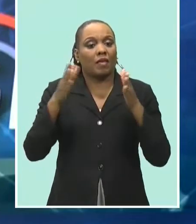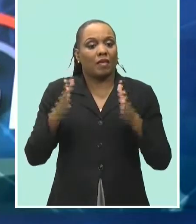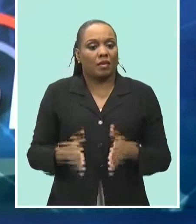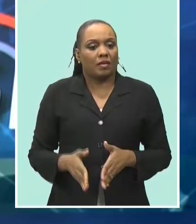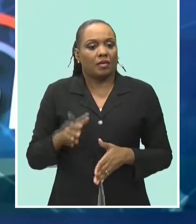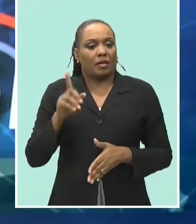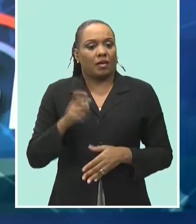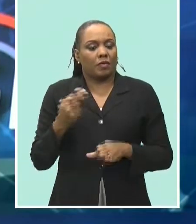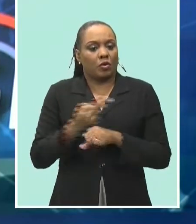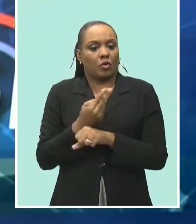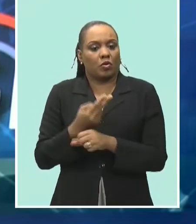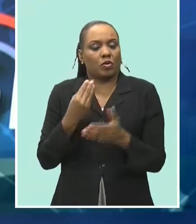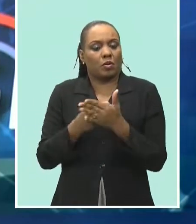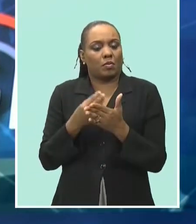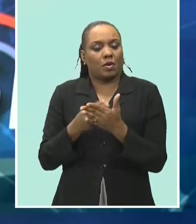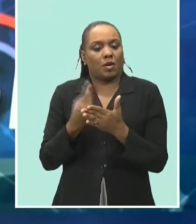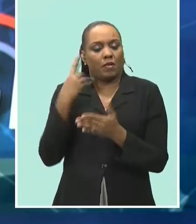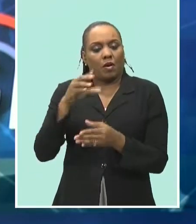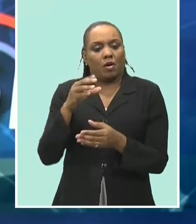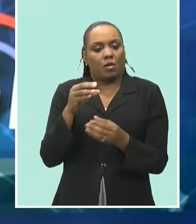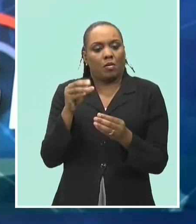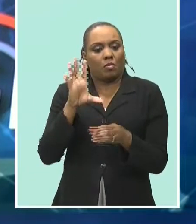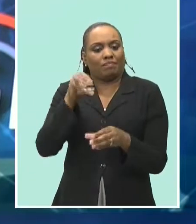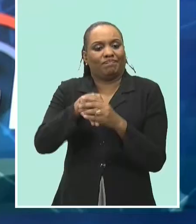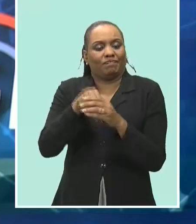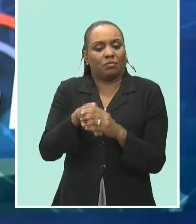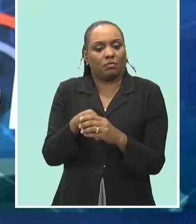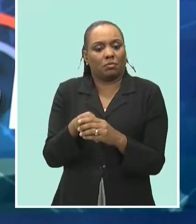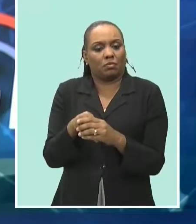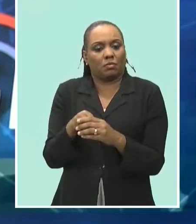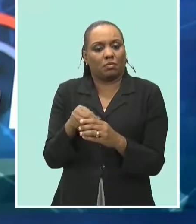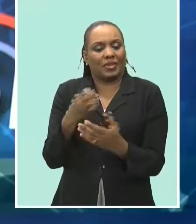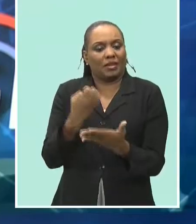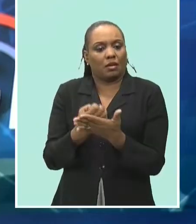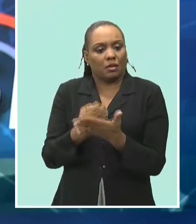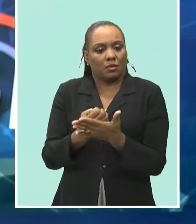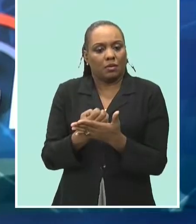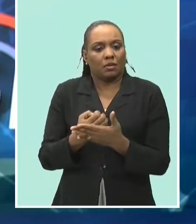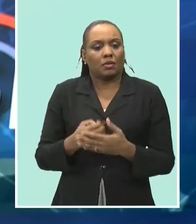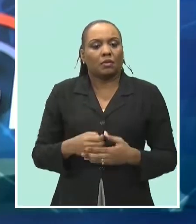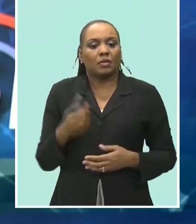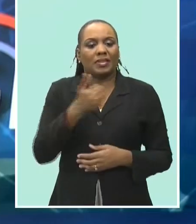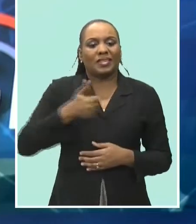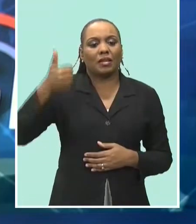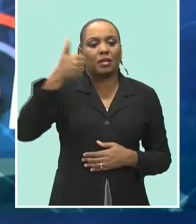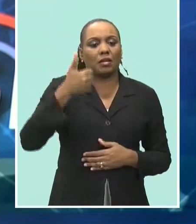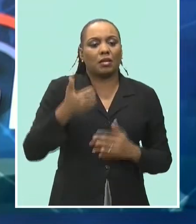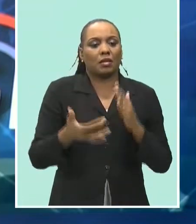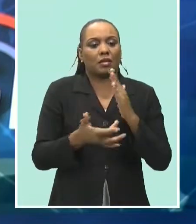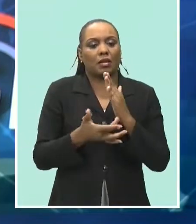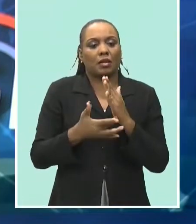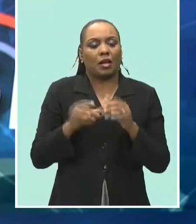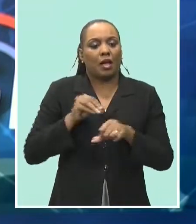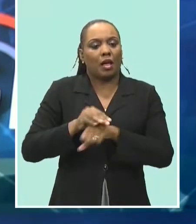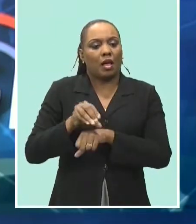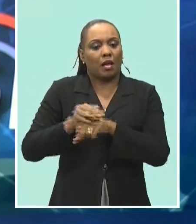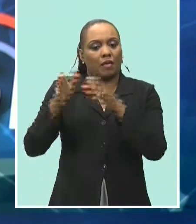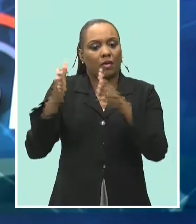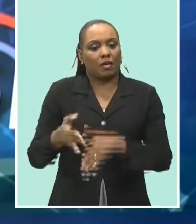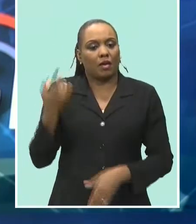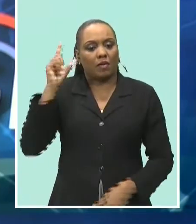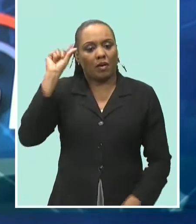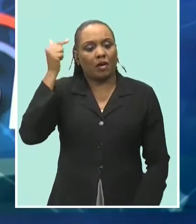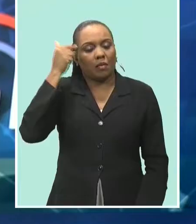investors are being told that this is the time to pump their money into the economy it comes from senior technical advisor to government